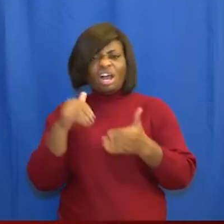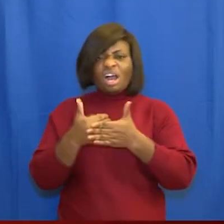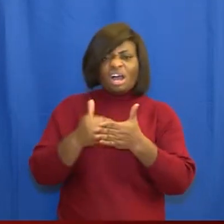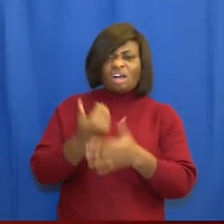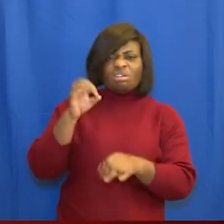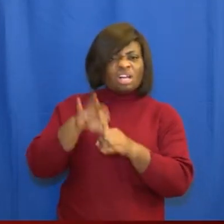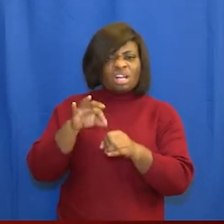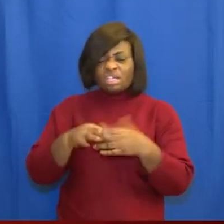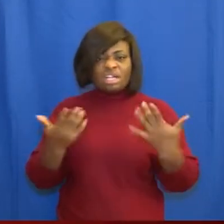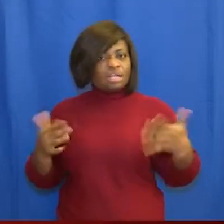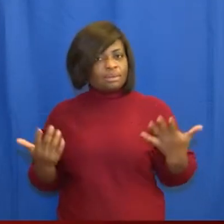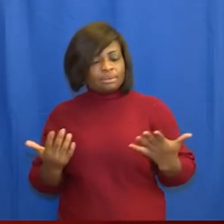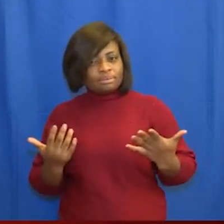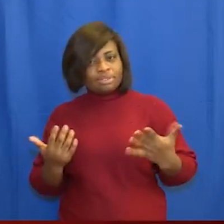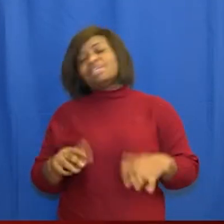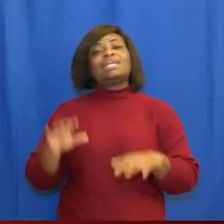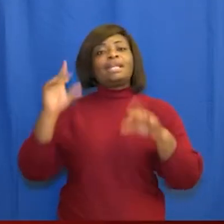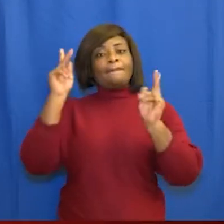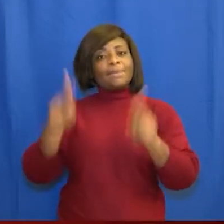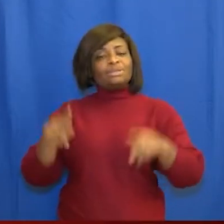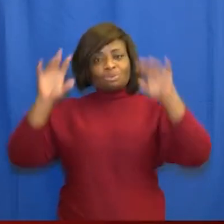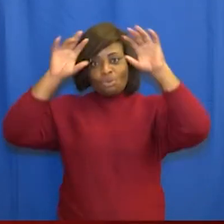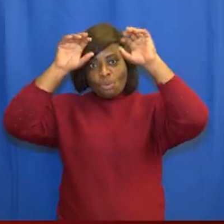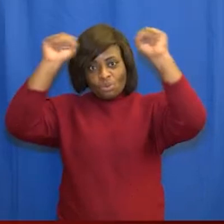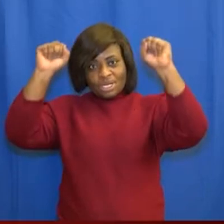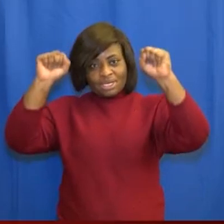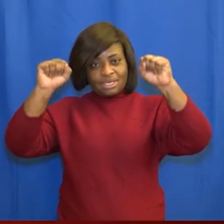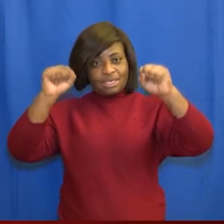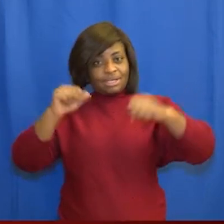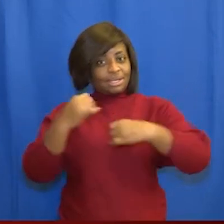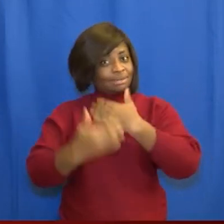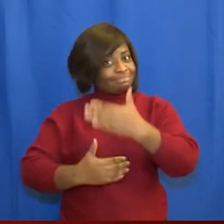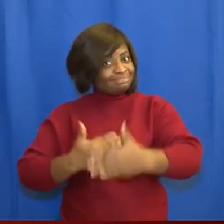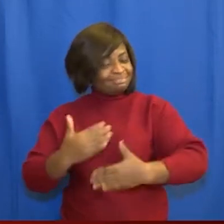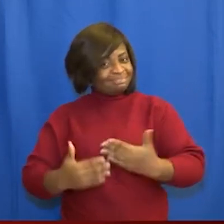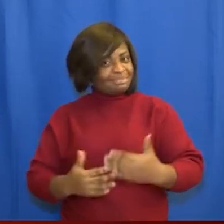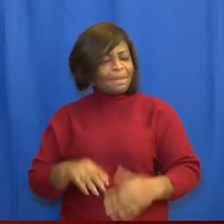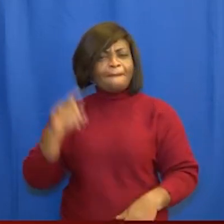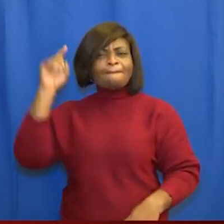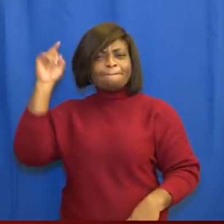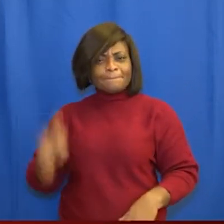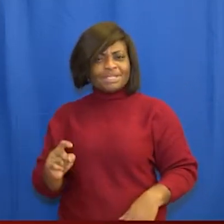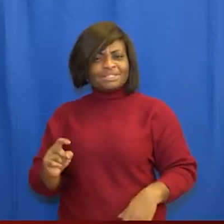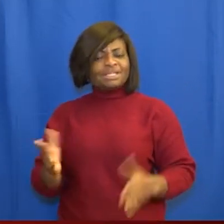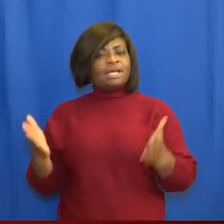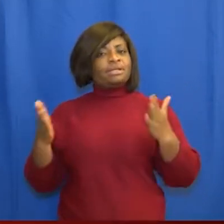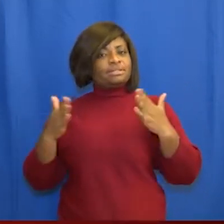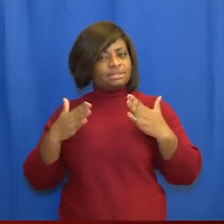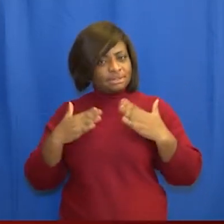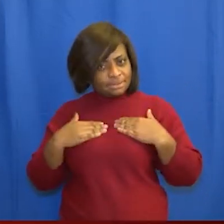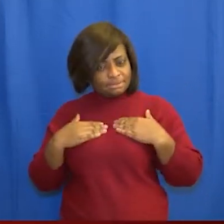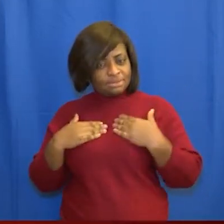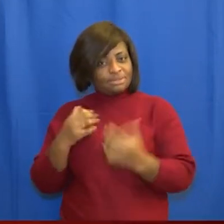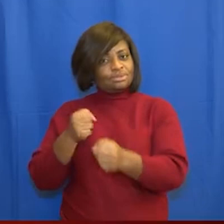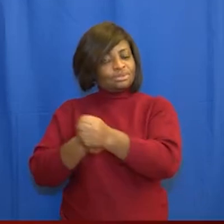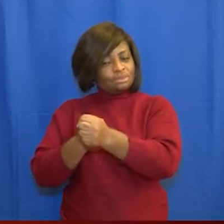election and the winning candidate at the end of the process should receive the unalloyed support